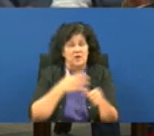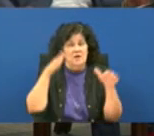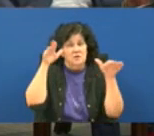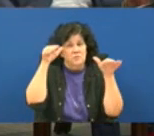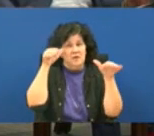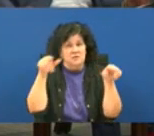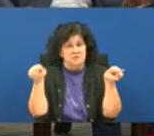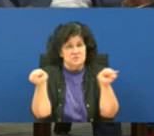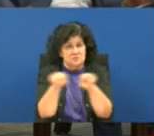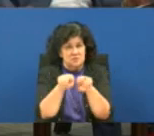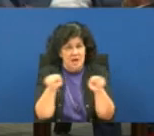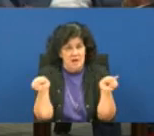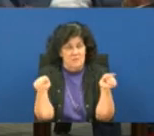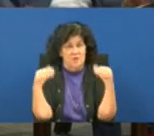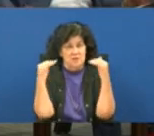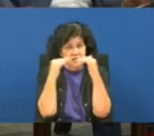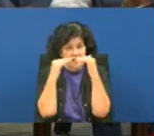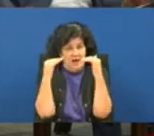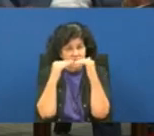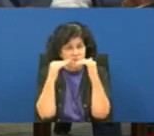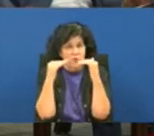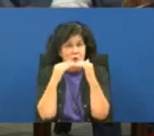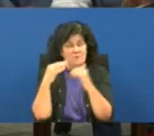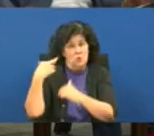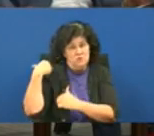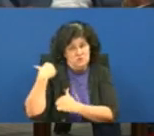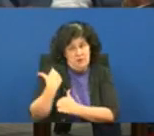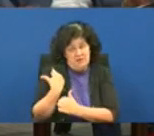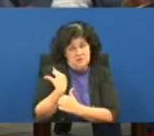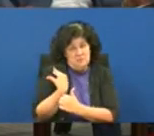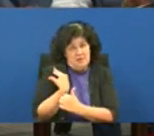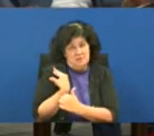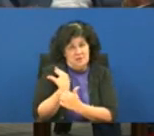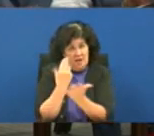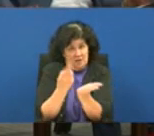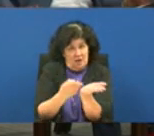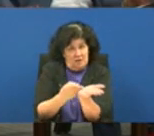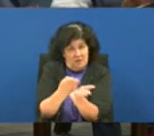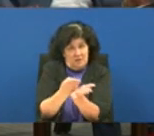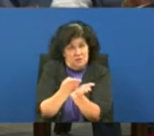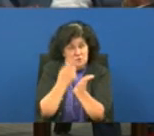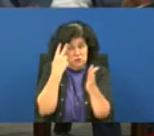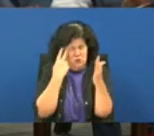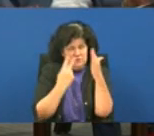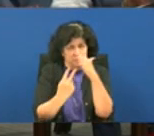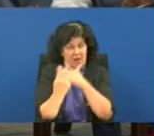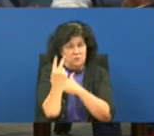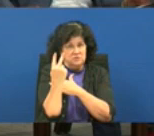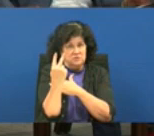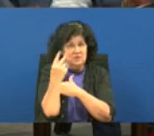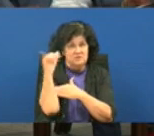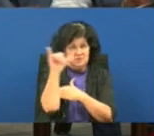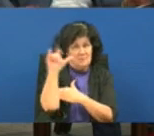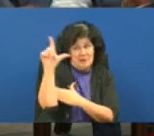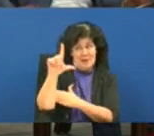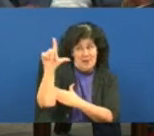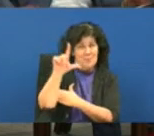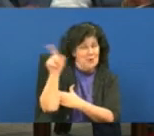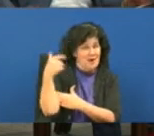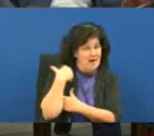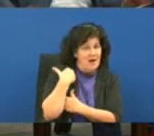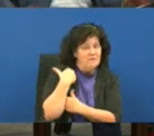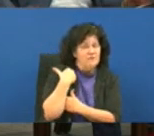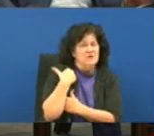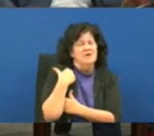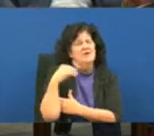same level of accountability and transparency that was asked of our library system that was asked of